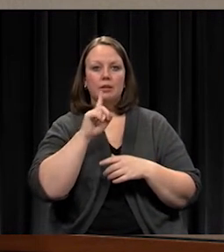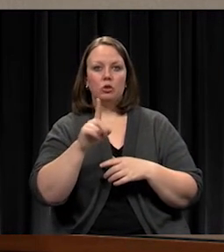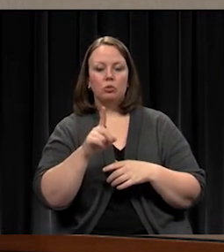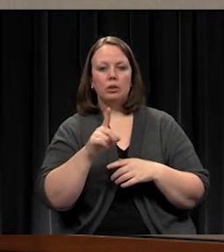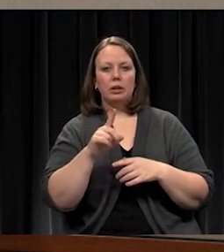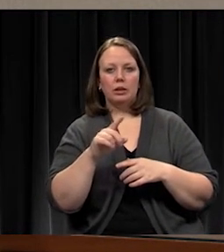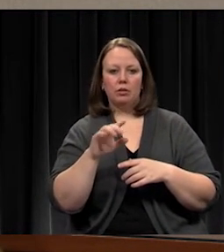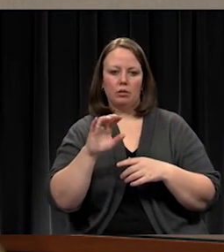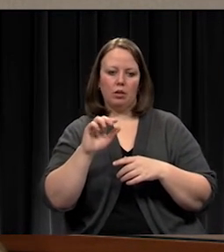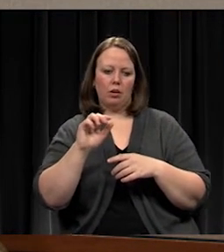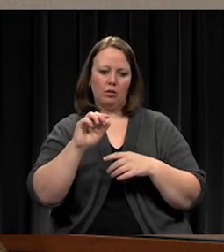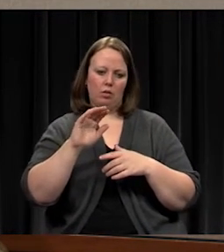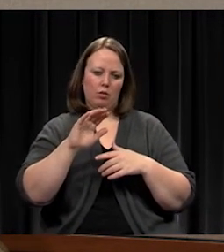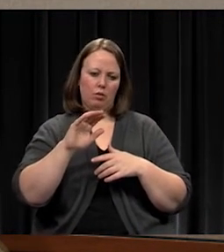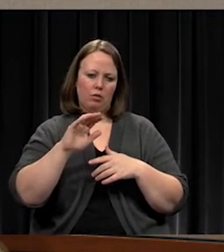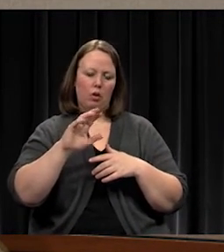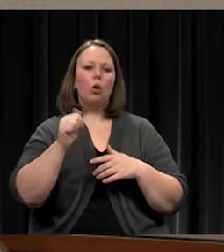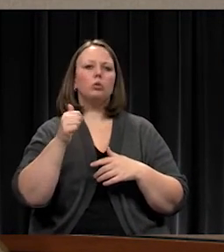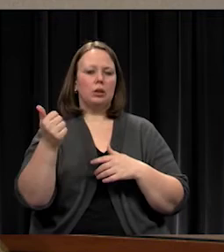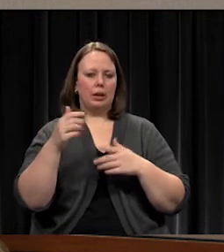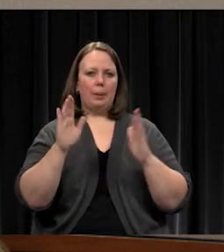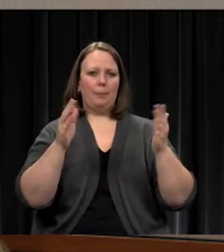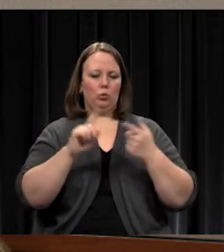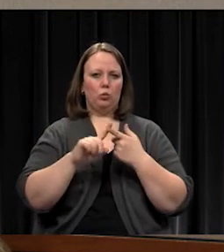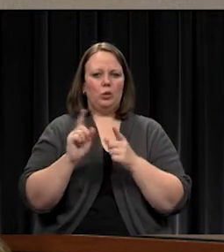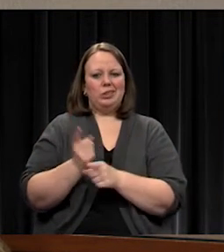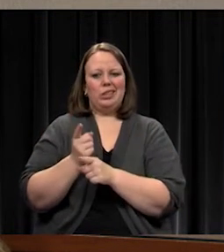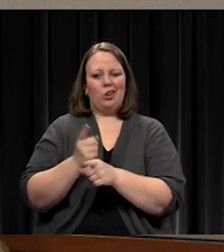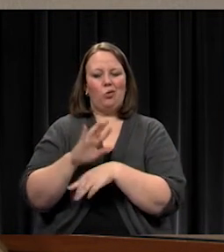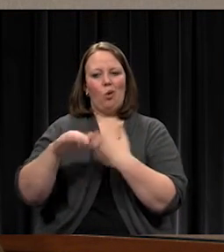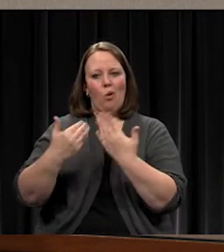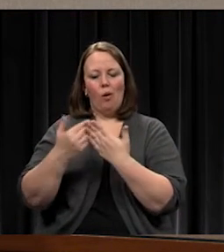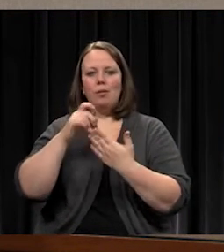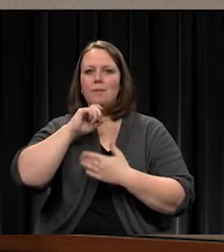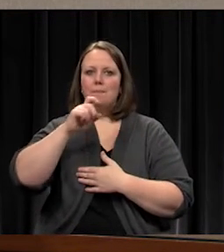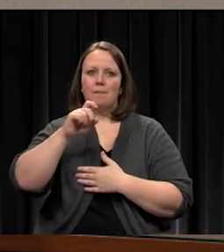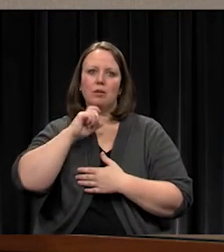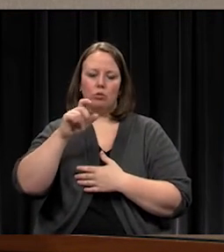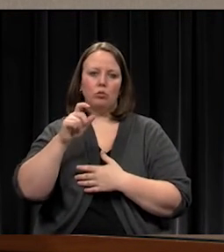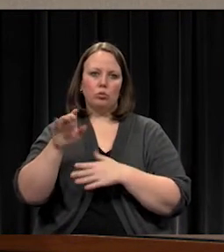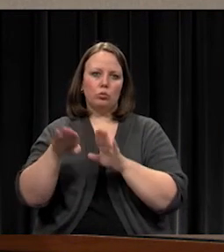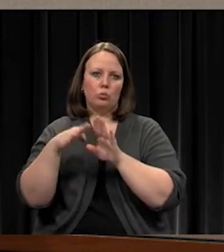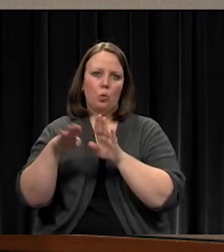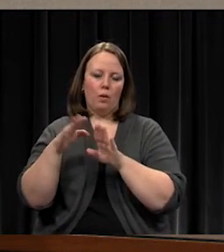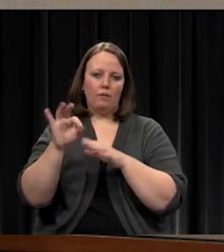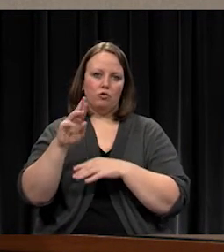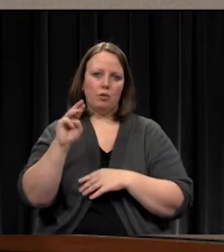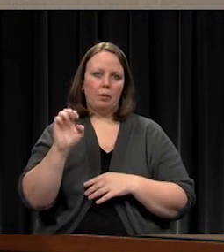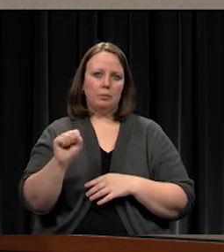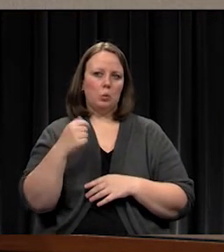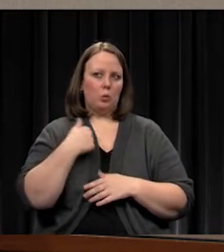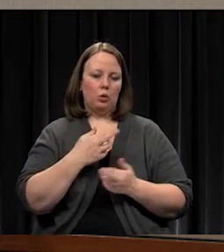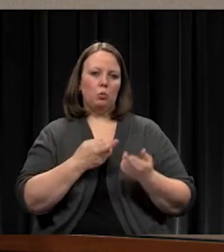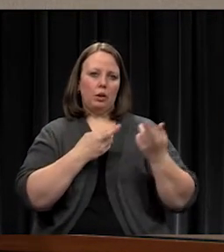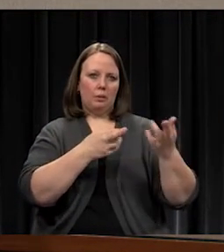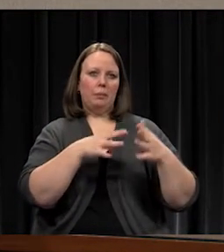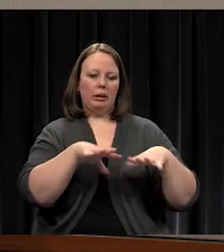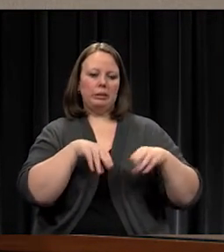hollow middle door and frames. So we're recommending taking that deduct alternate as well. And so we had